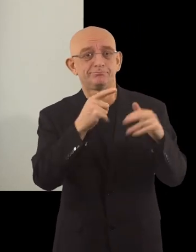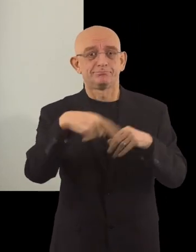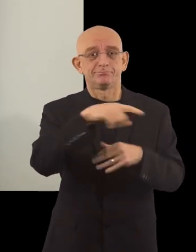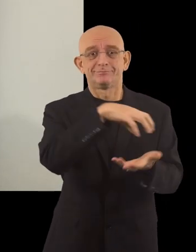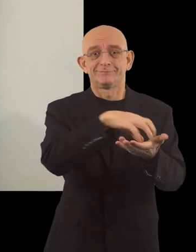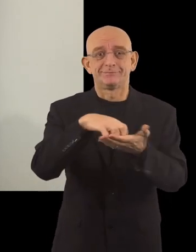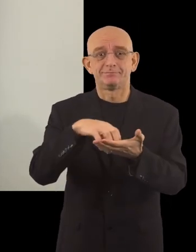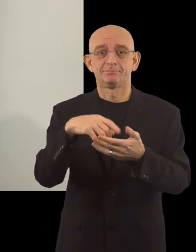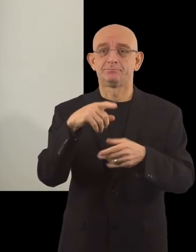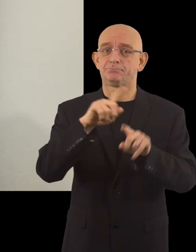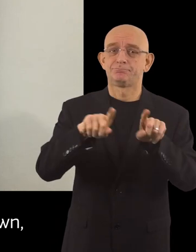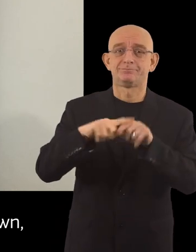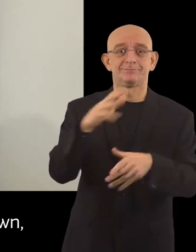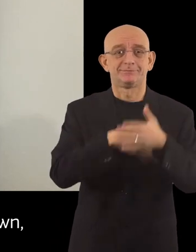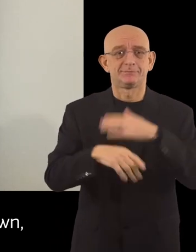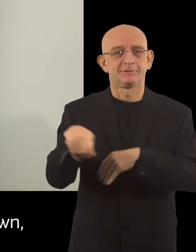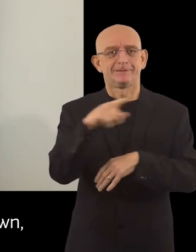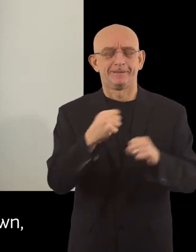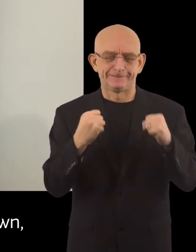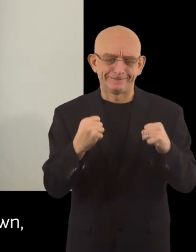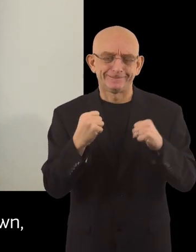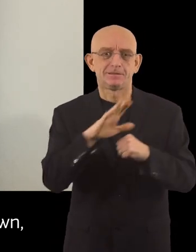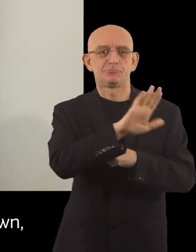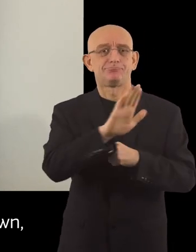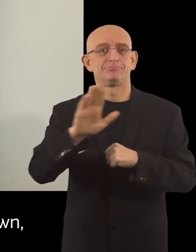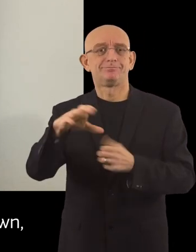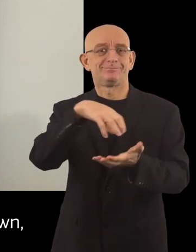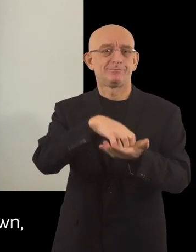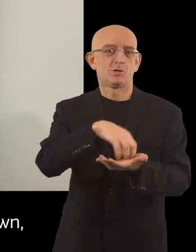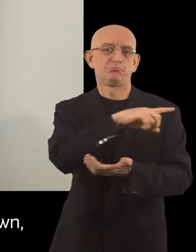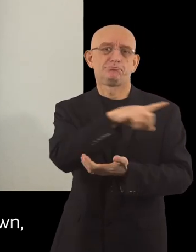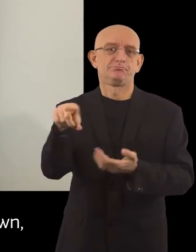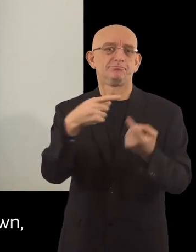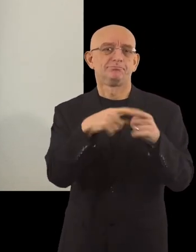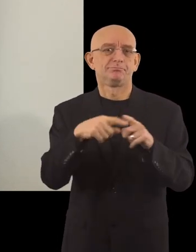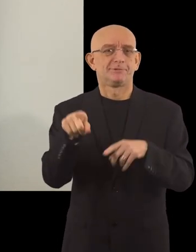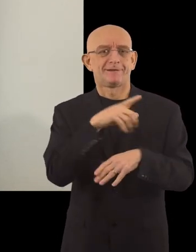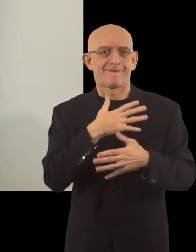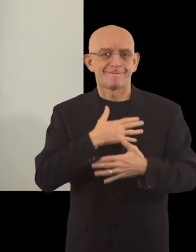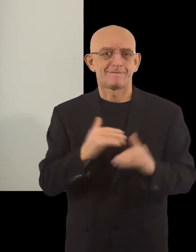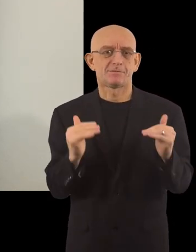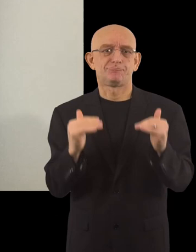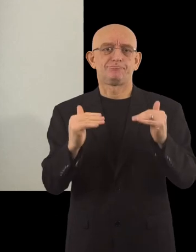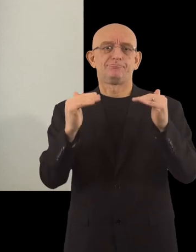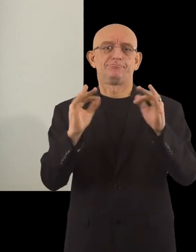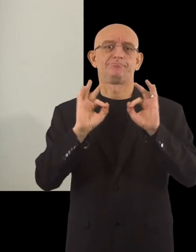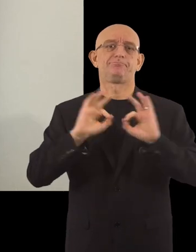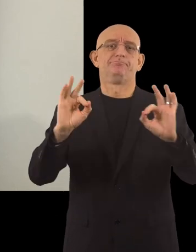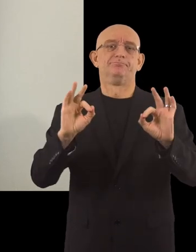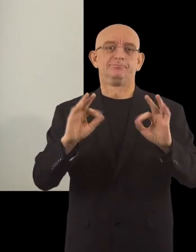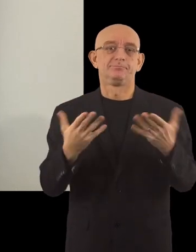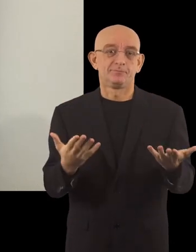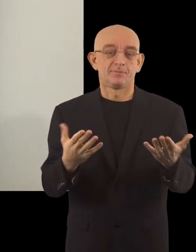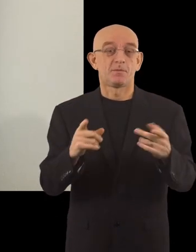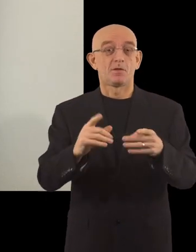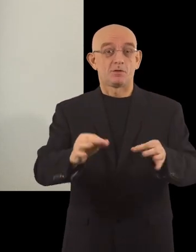every other disabled person who works for his or her town or their town. And to try to make it better.